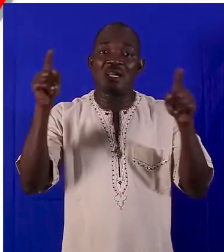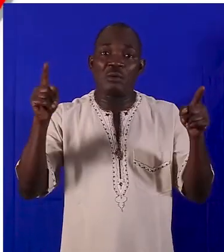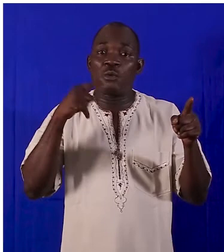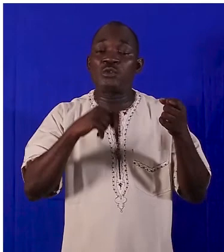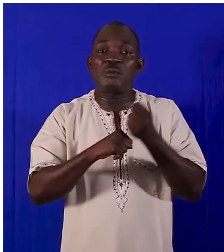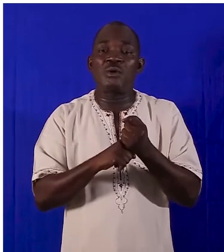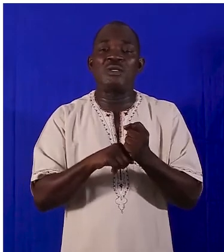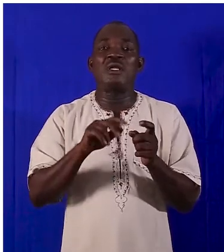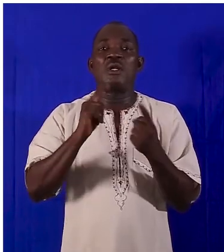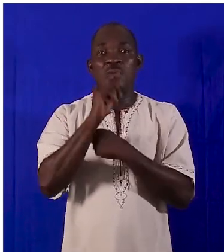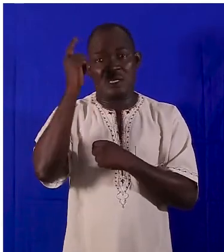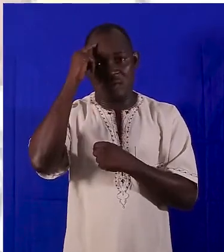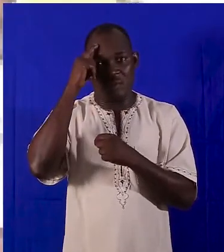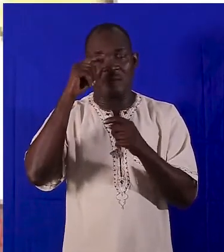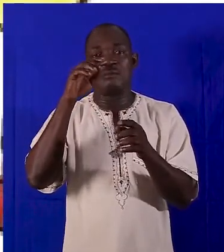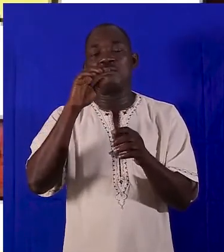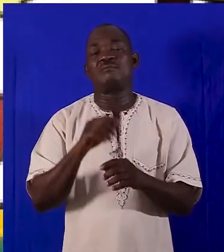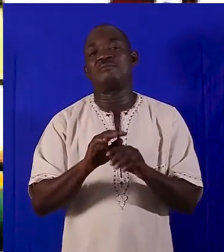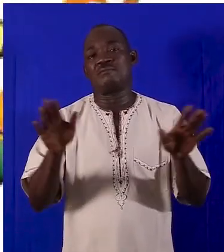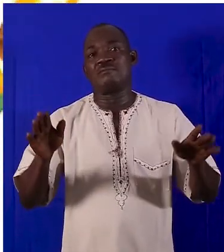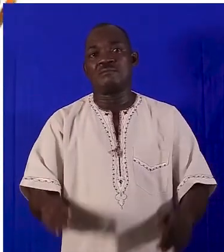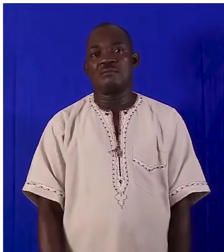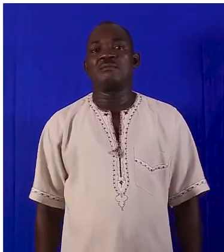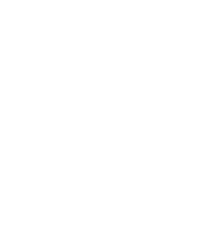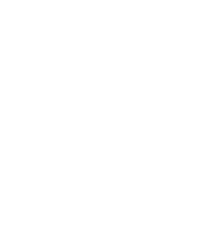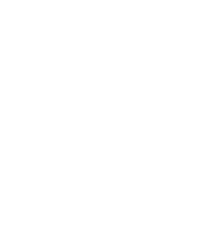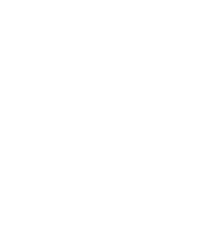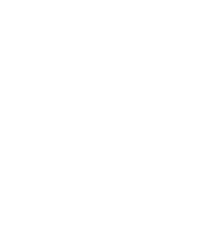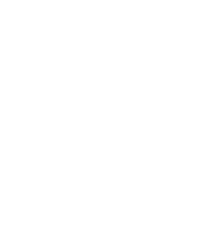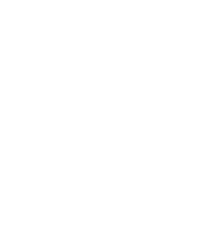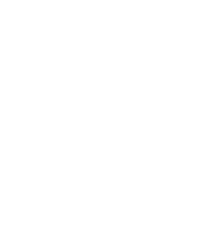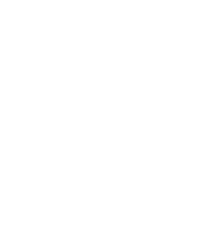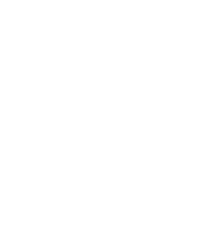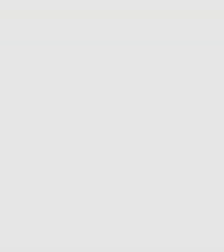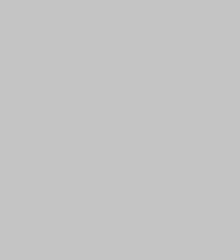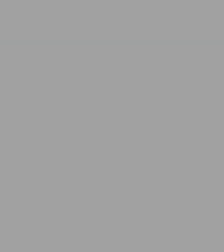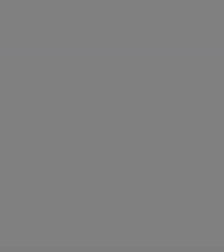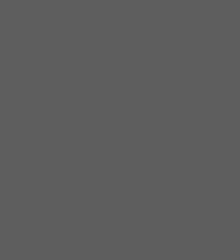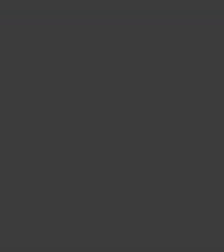to 5 p.m. A message from the NCCE, supported by the local government ministry.